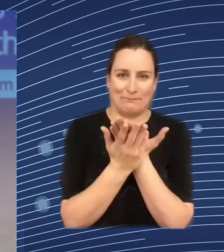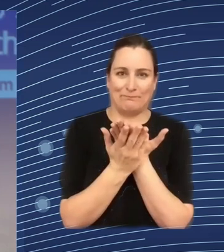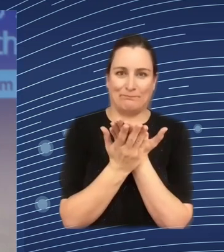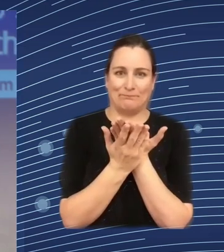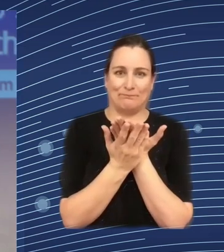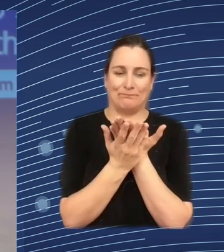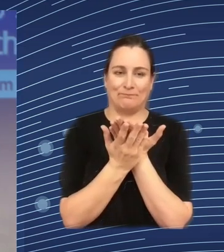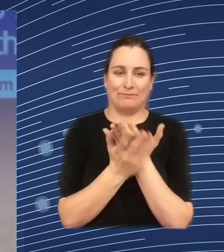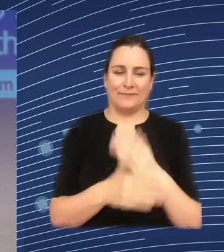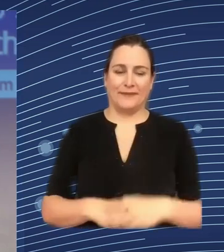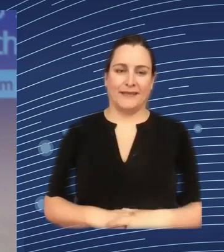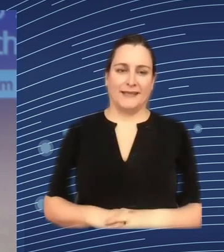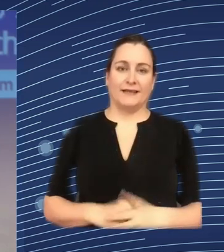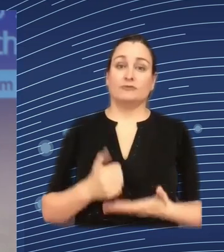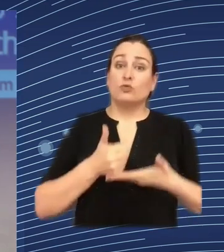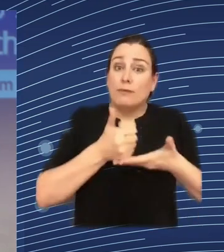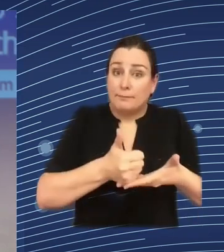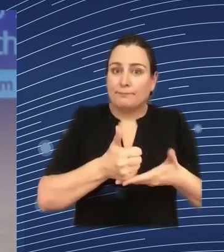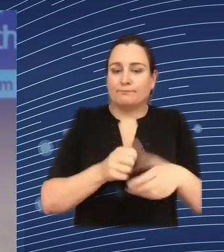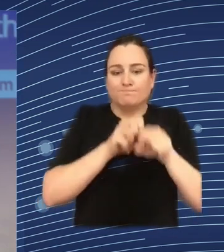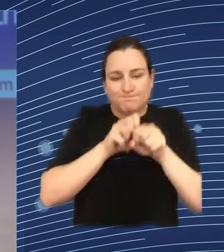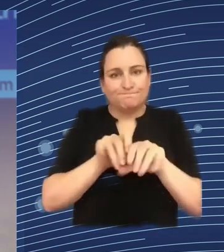what right now we